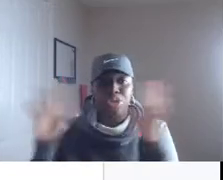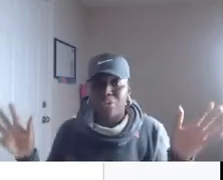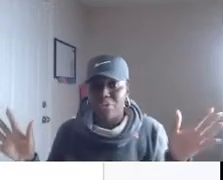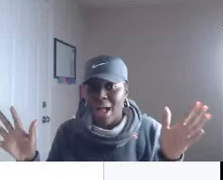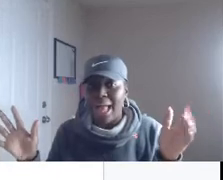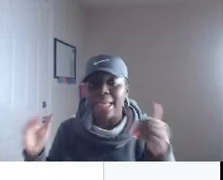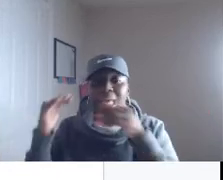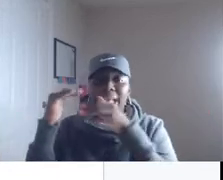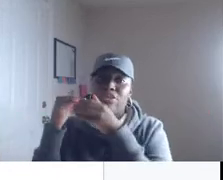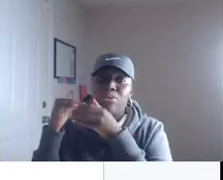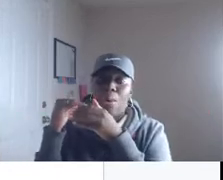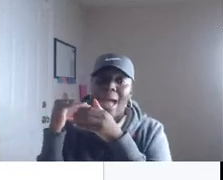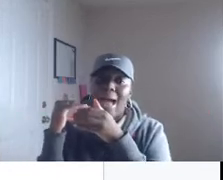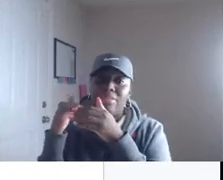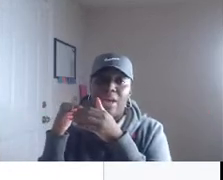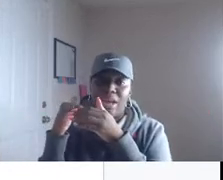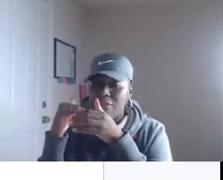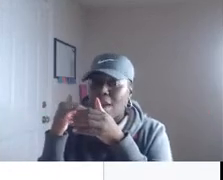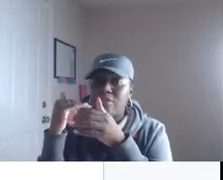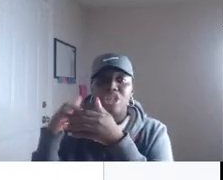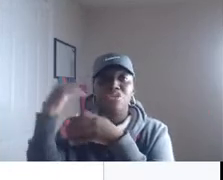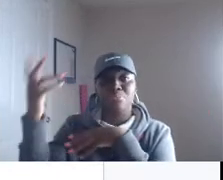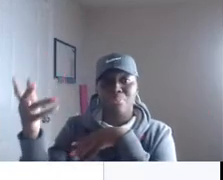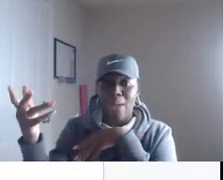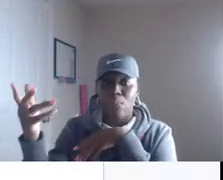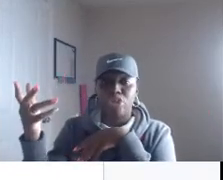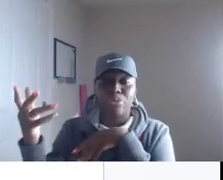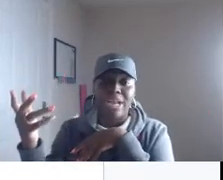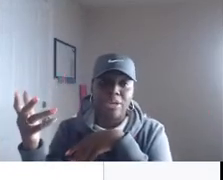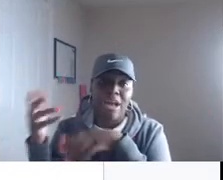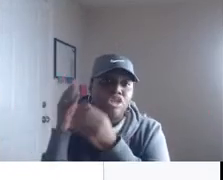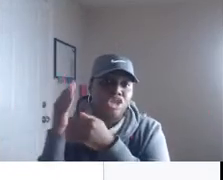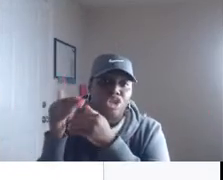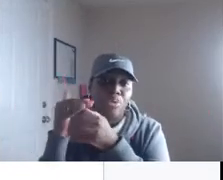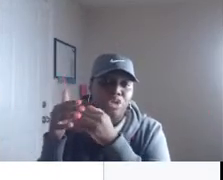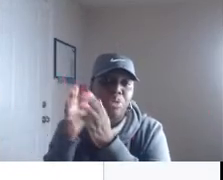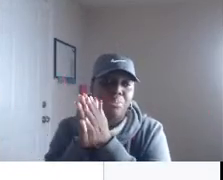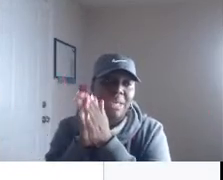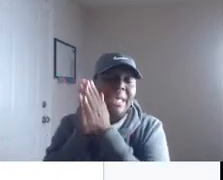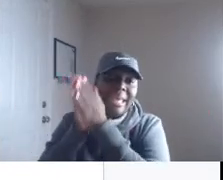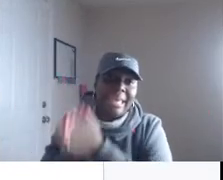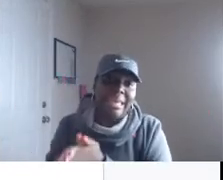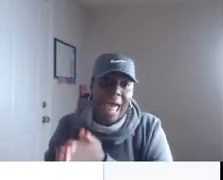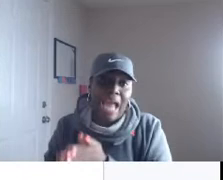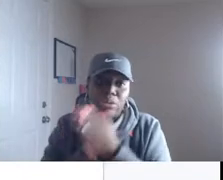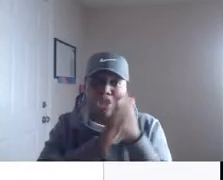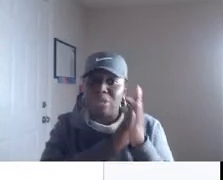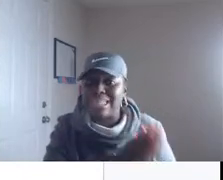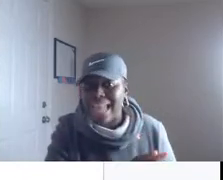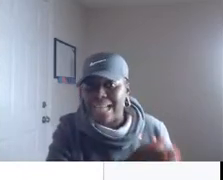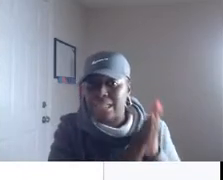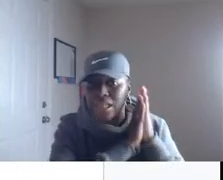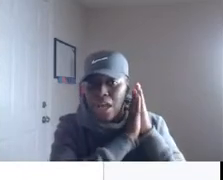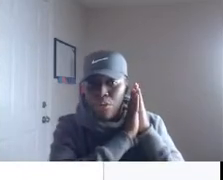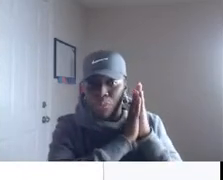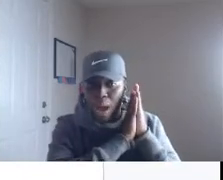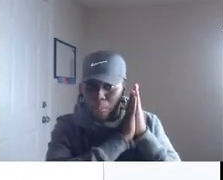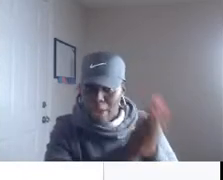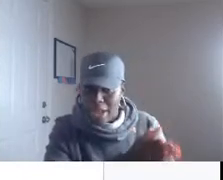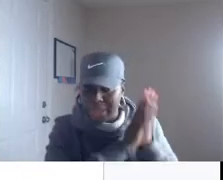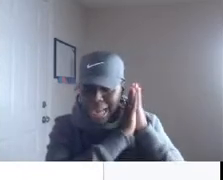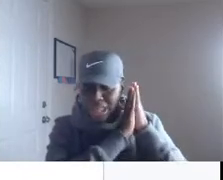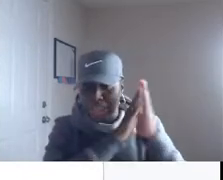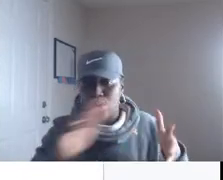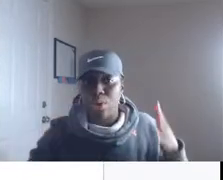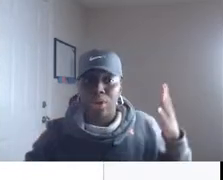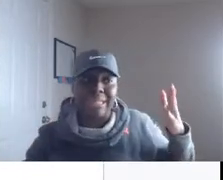coverage you're fine if you don't have enough coverage then you might want to raise your coverage just so that you can be in line with your state's um